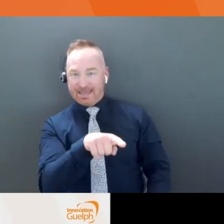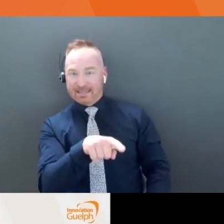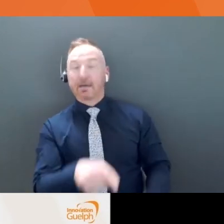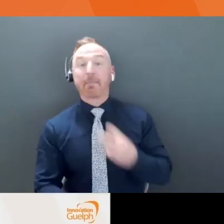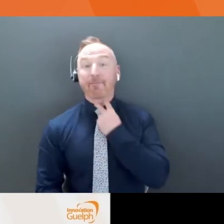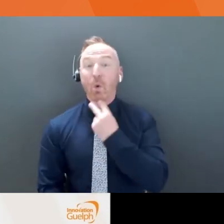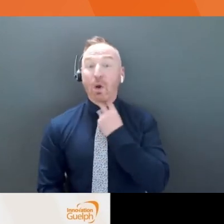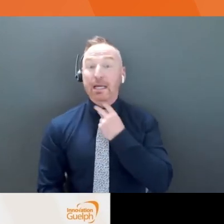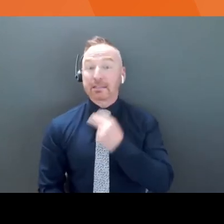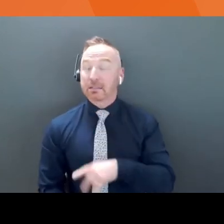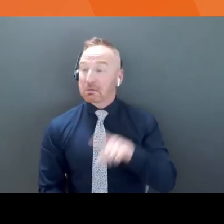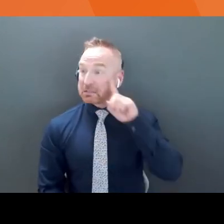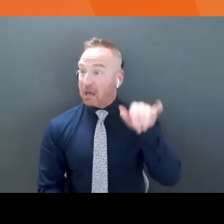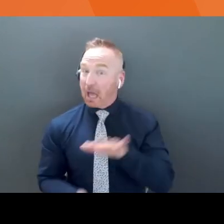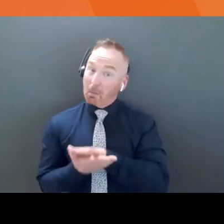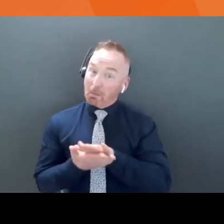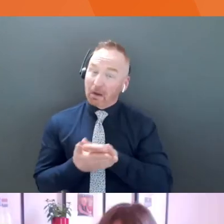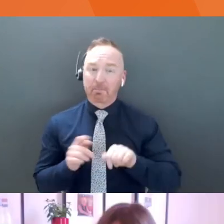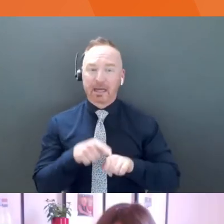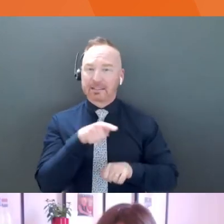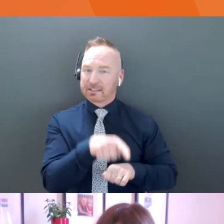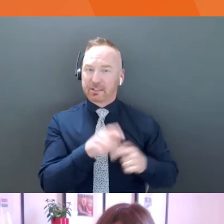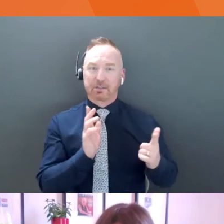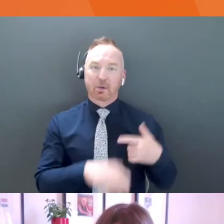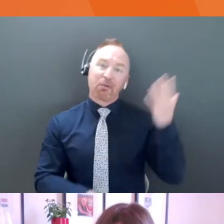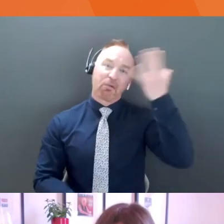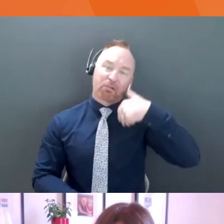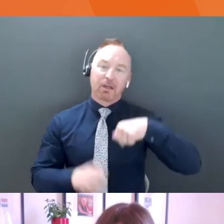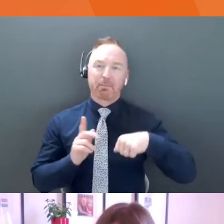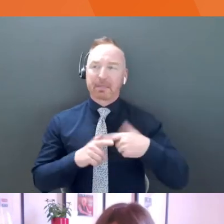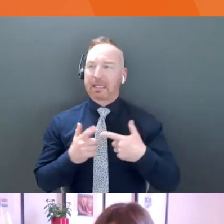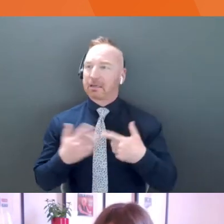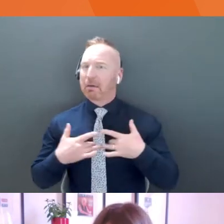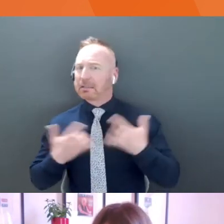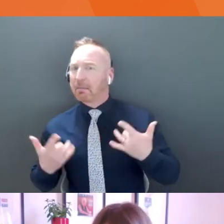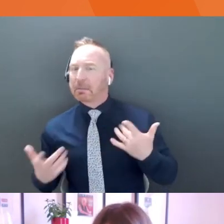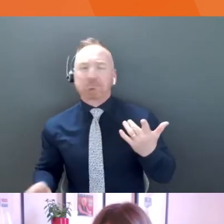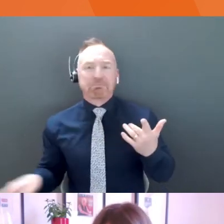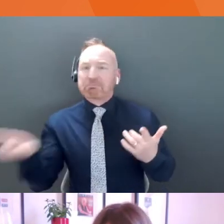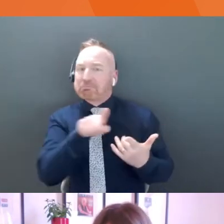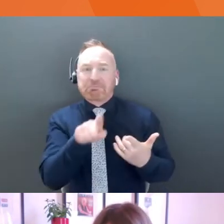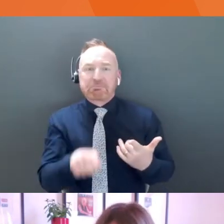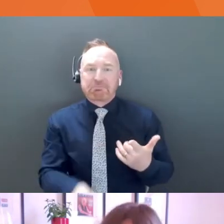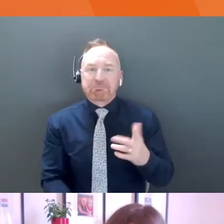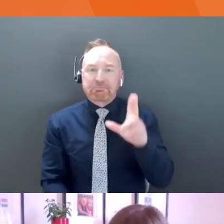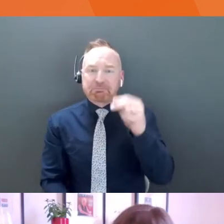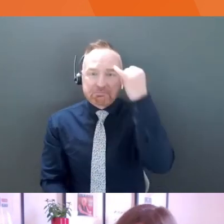what I'm doing back here. So, and I also think that presentation's an important part of that too. Um, uh,